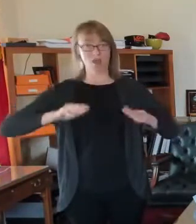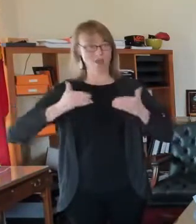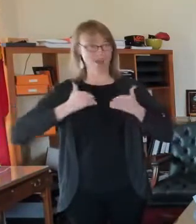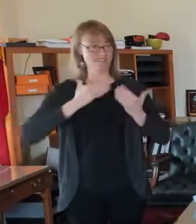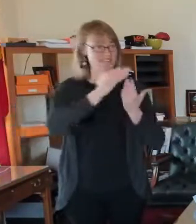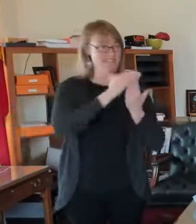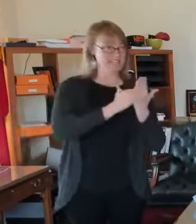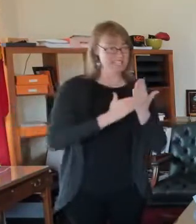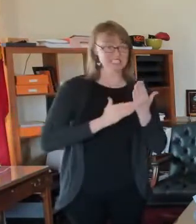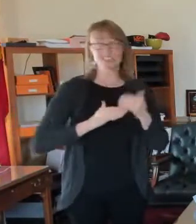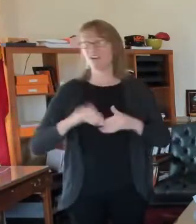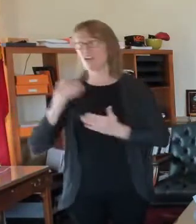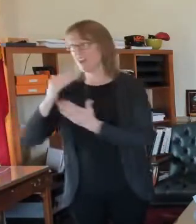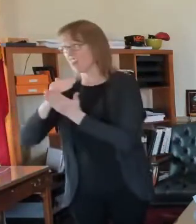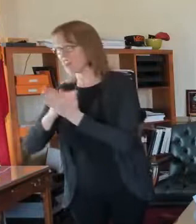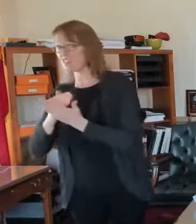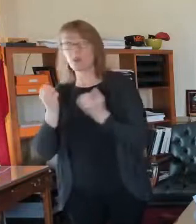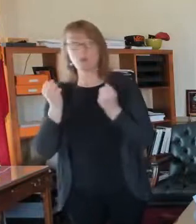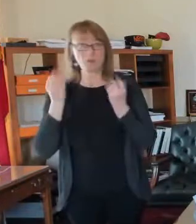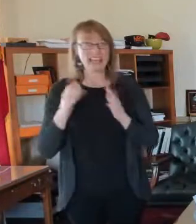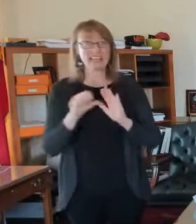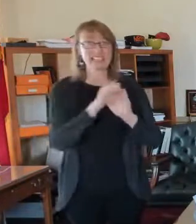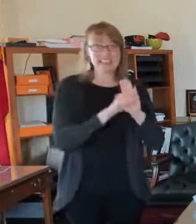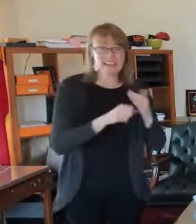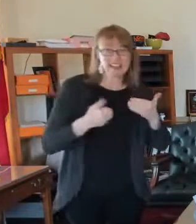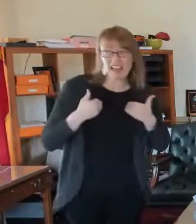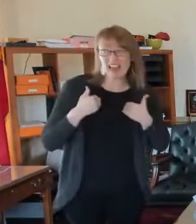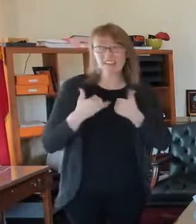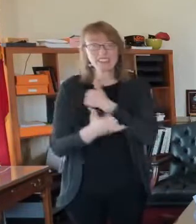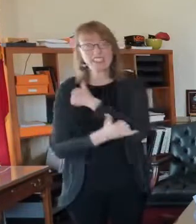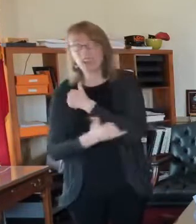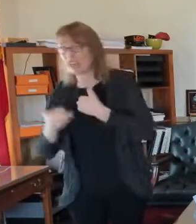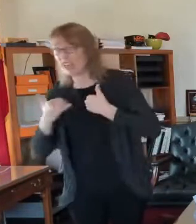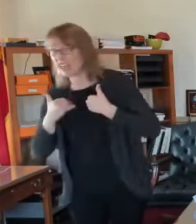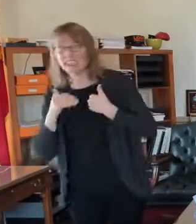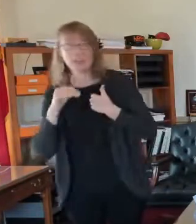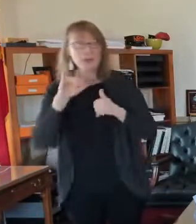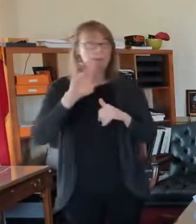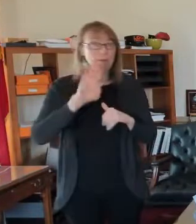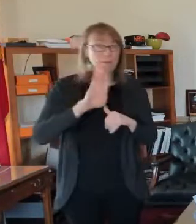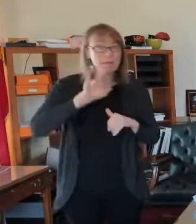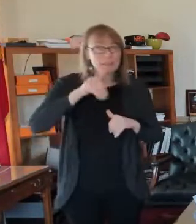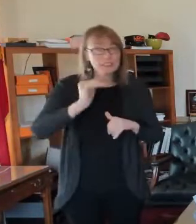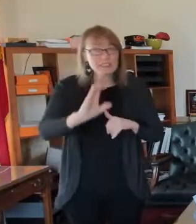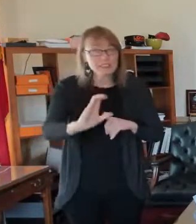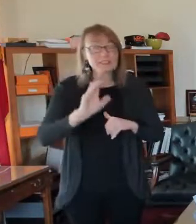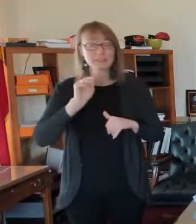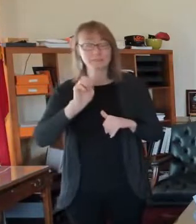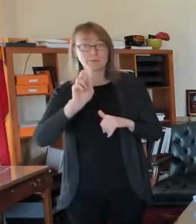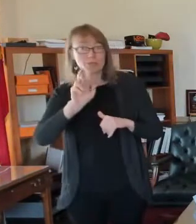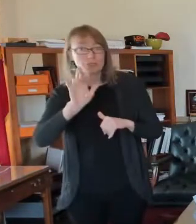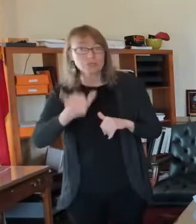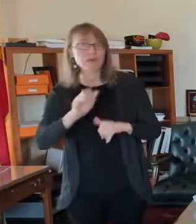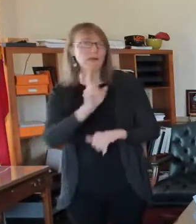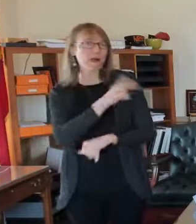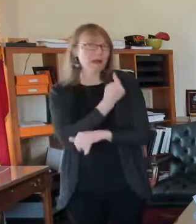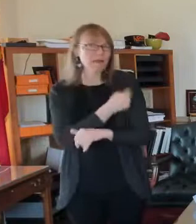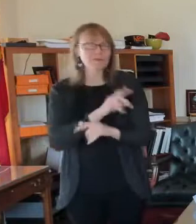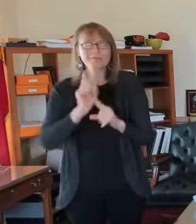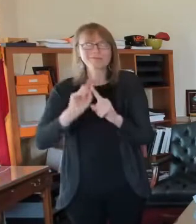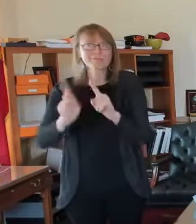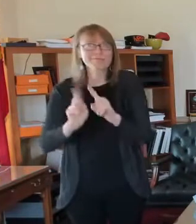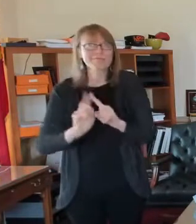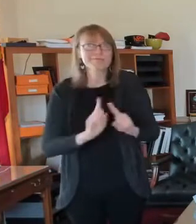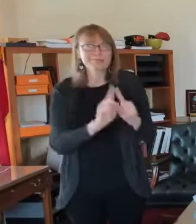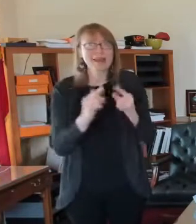has a list, the county has a list, BJC, SSM, Mercy, everybody has a list. Uh, the hospitals, uh, that are on the pandemic task